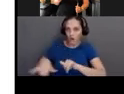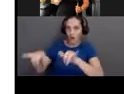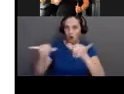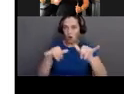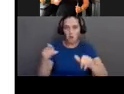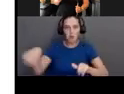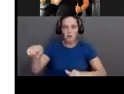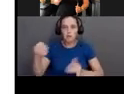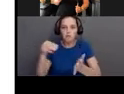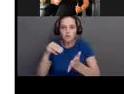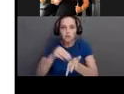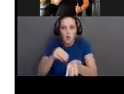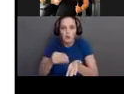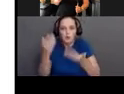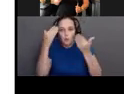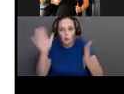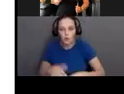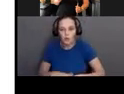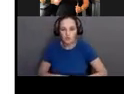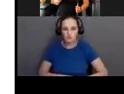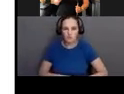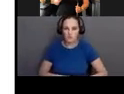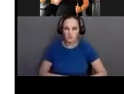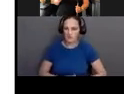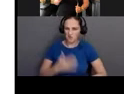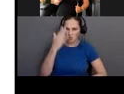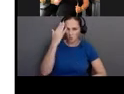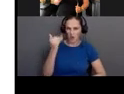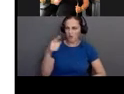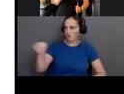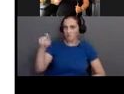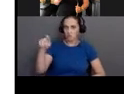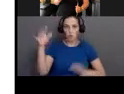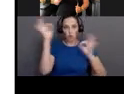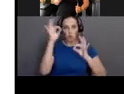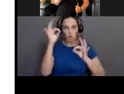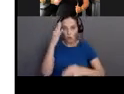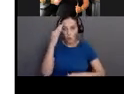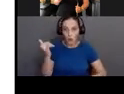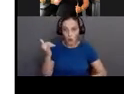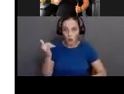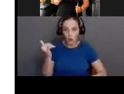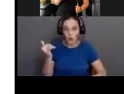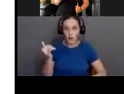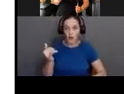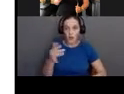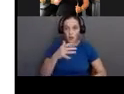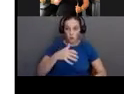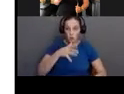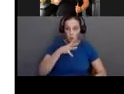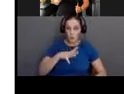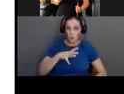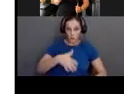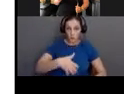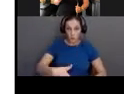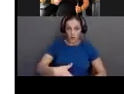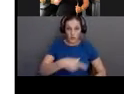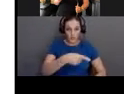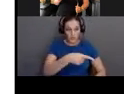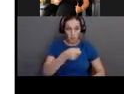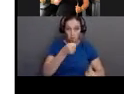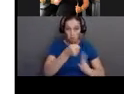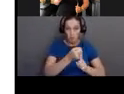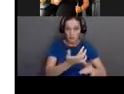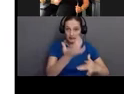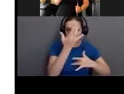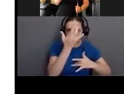attention to CMD so low? Well, first of all, because the pregnant women who catch it don't usually have symptoms, so